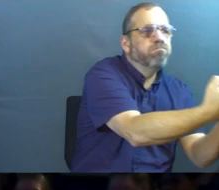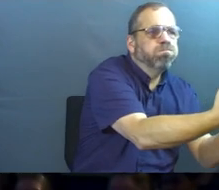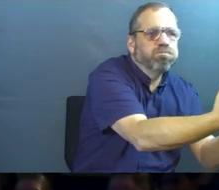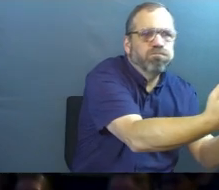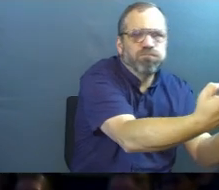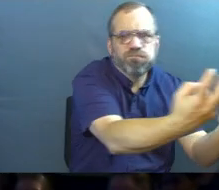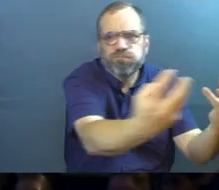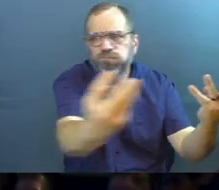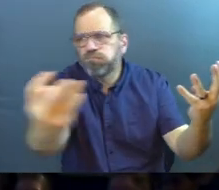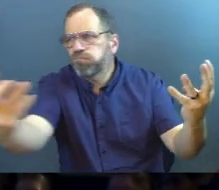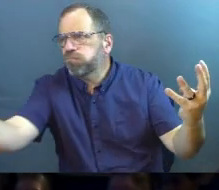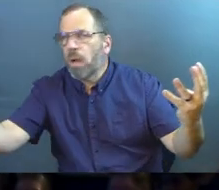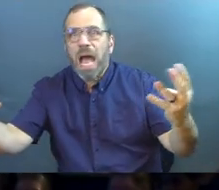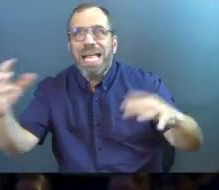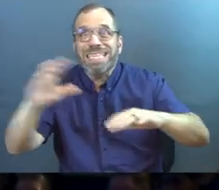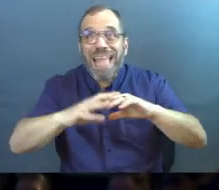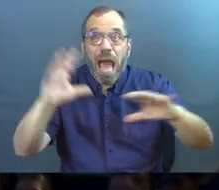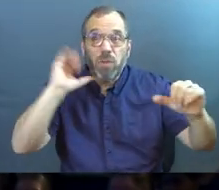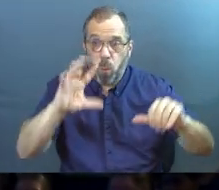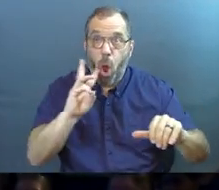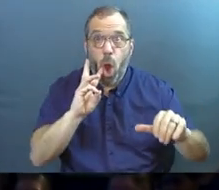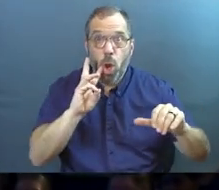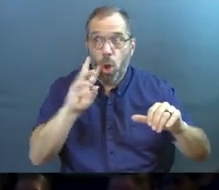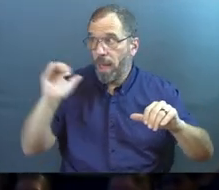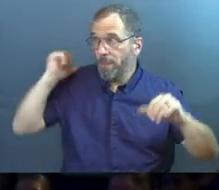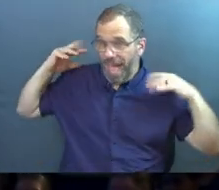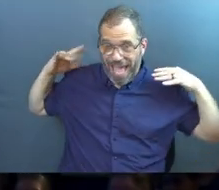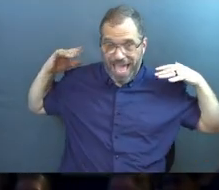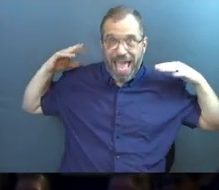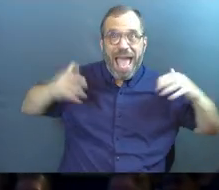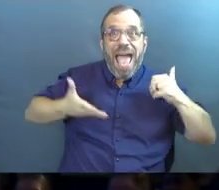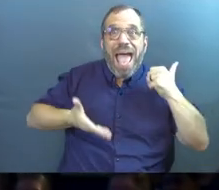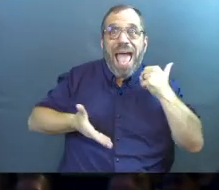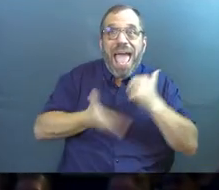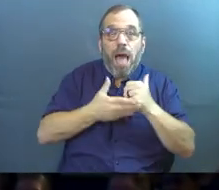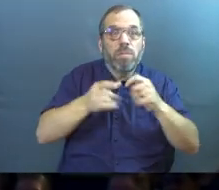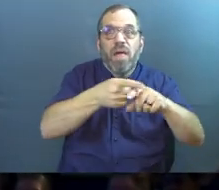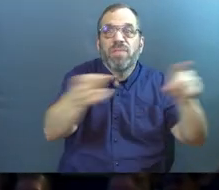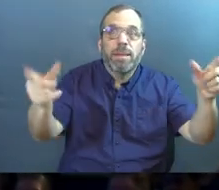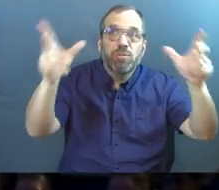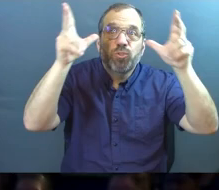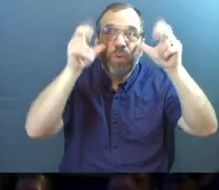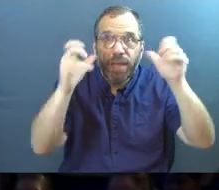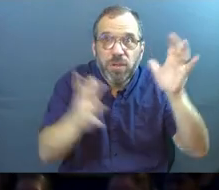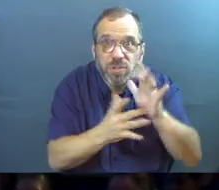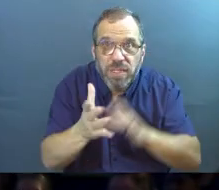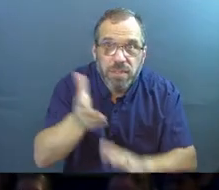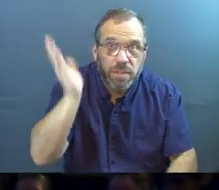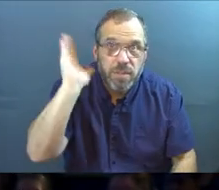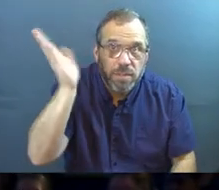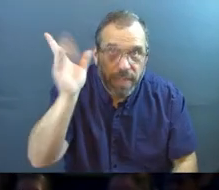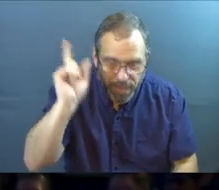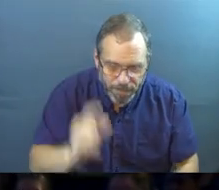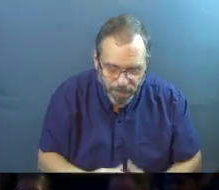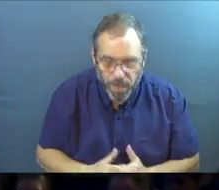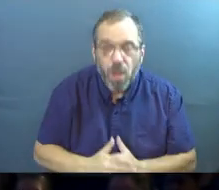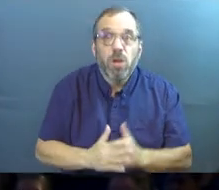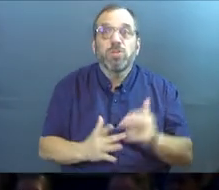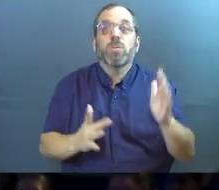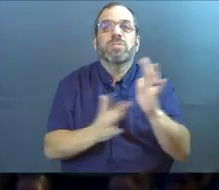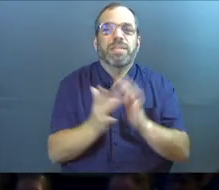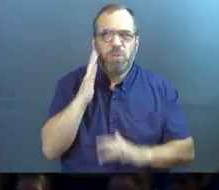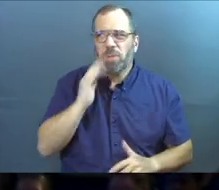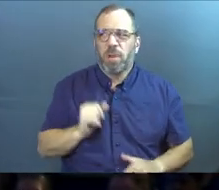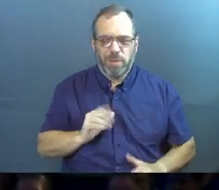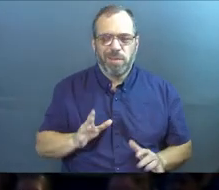the scholars say the acoustics of the water behind him would have helped them all to hear him better as well. So Jesus